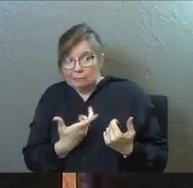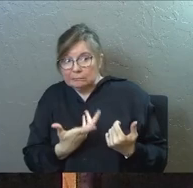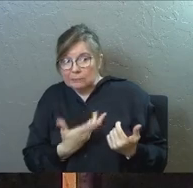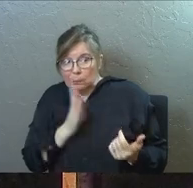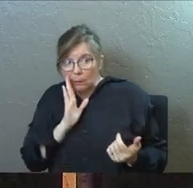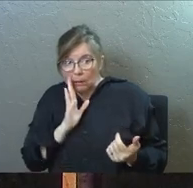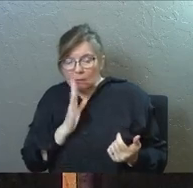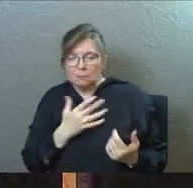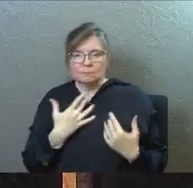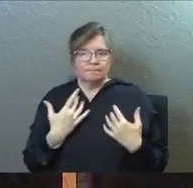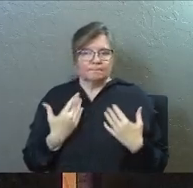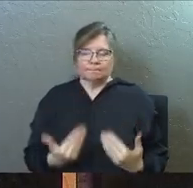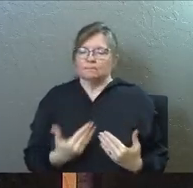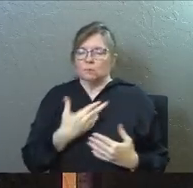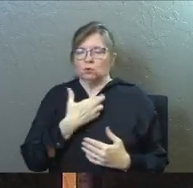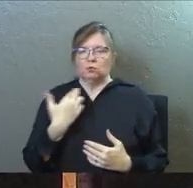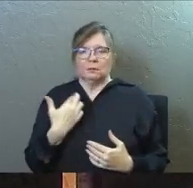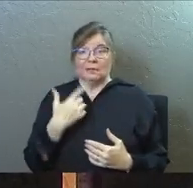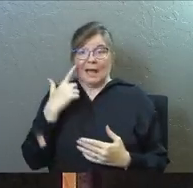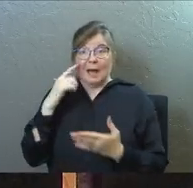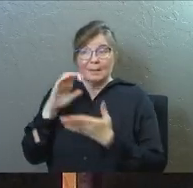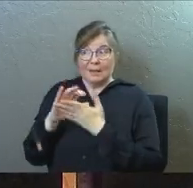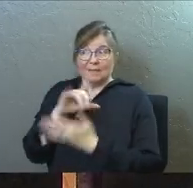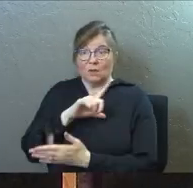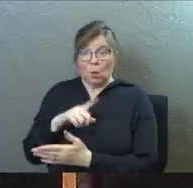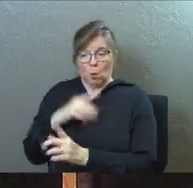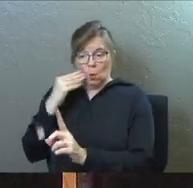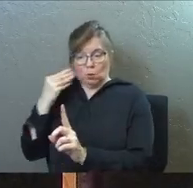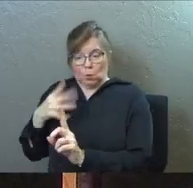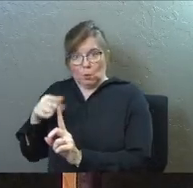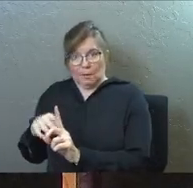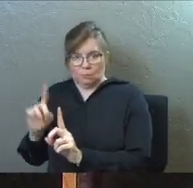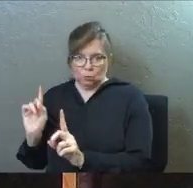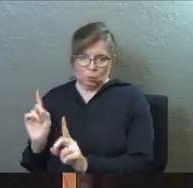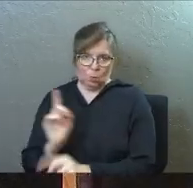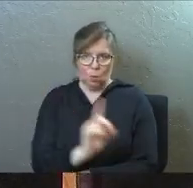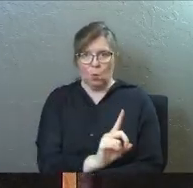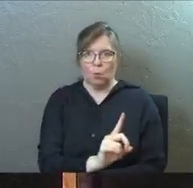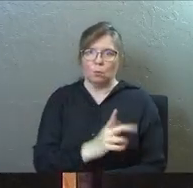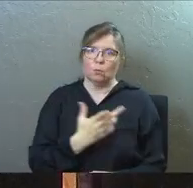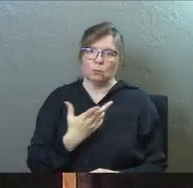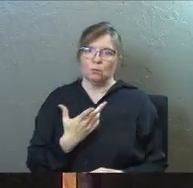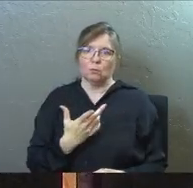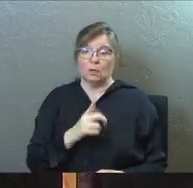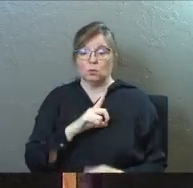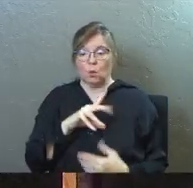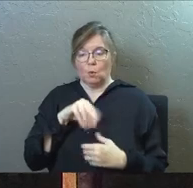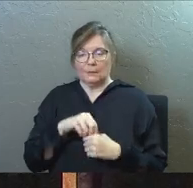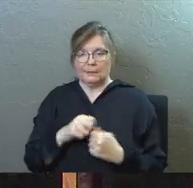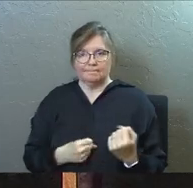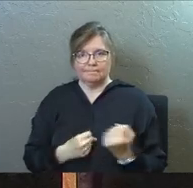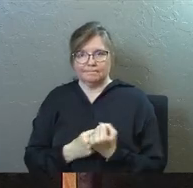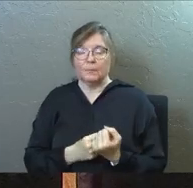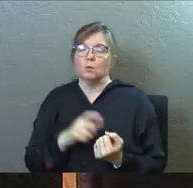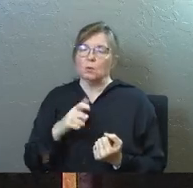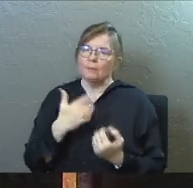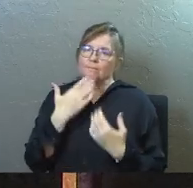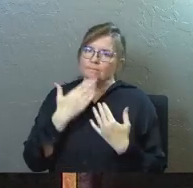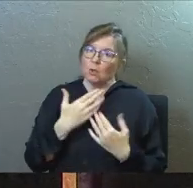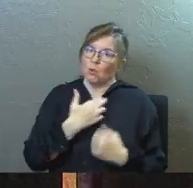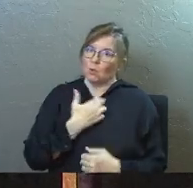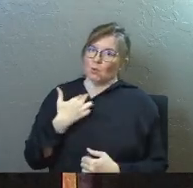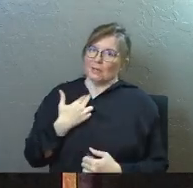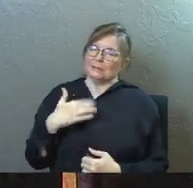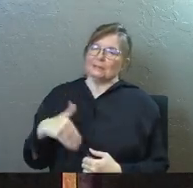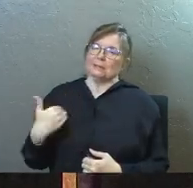he takes a big risk, I believe the Lord led him to do it, and so the Lord was in it, but you've got to appreciate